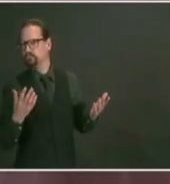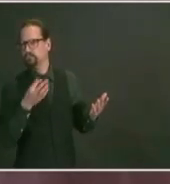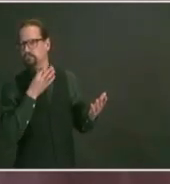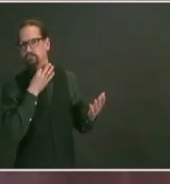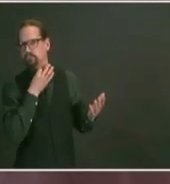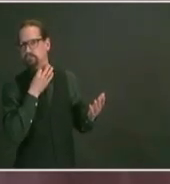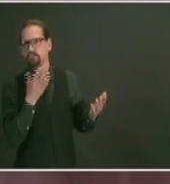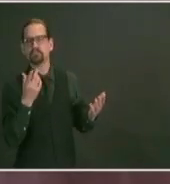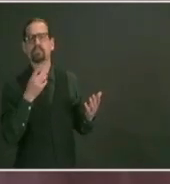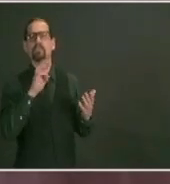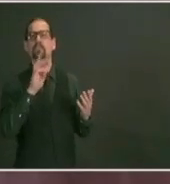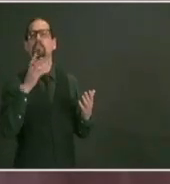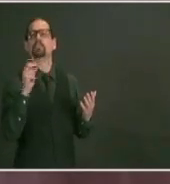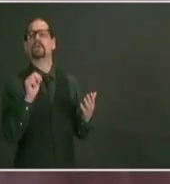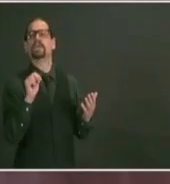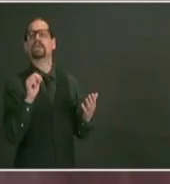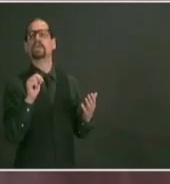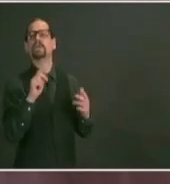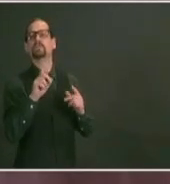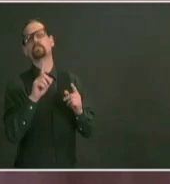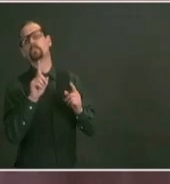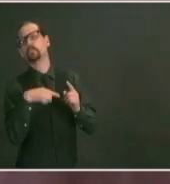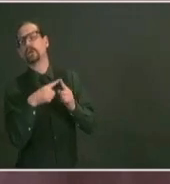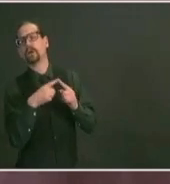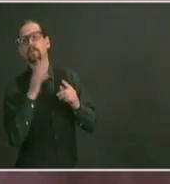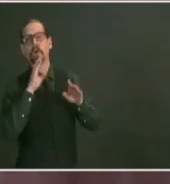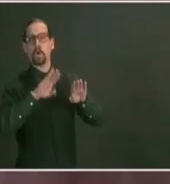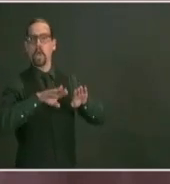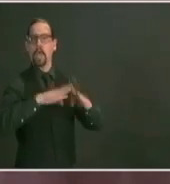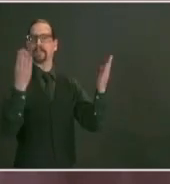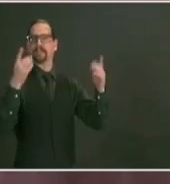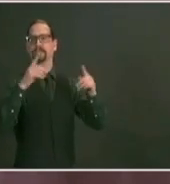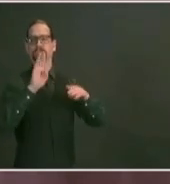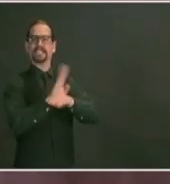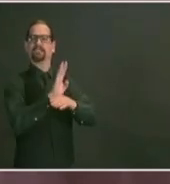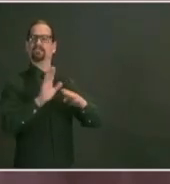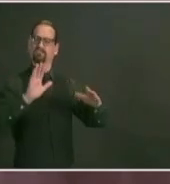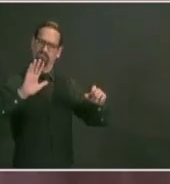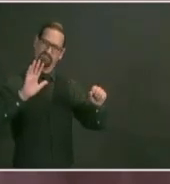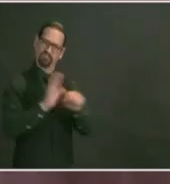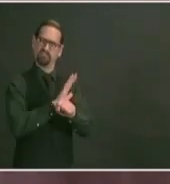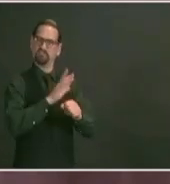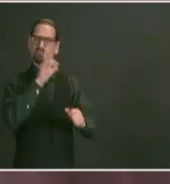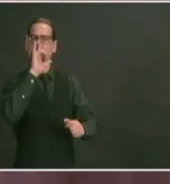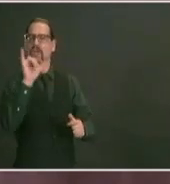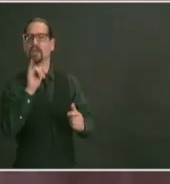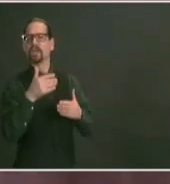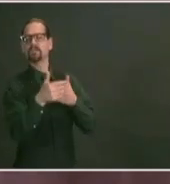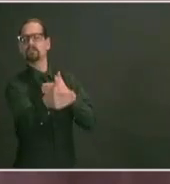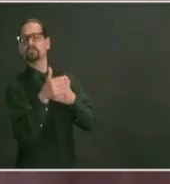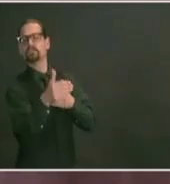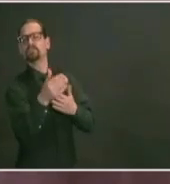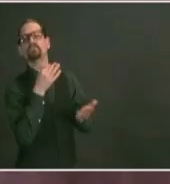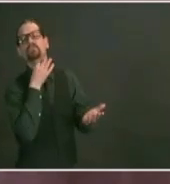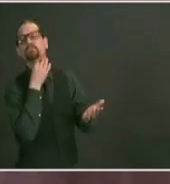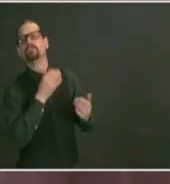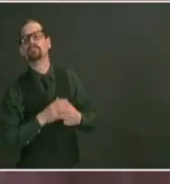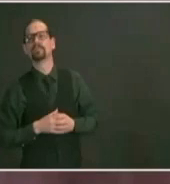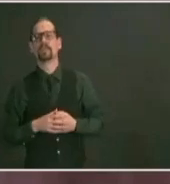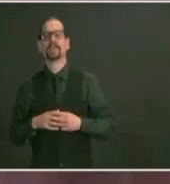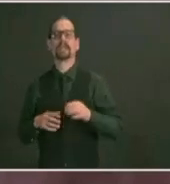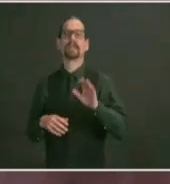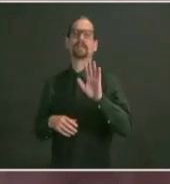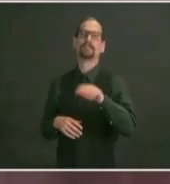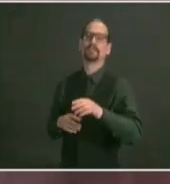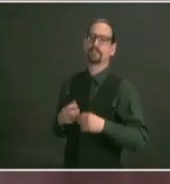arbitrary and capricious shutdowns that have destroyed the private economy here in rhode island yeah so i mentioned that last week i think that we